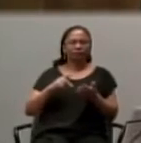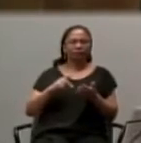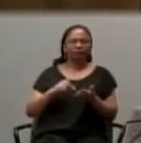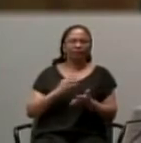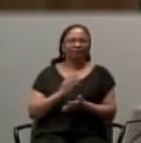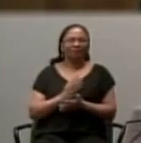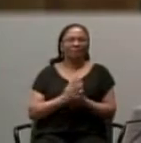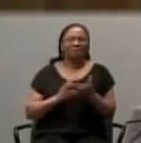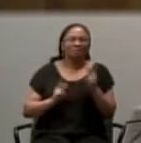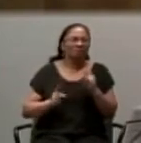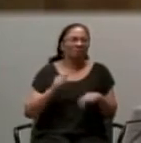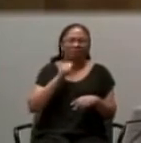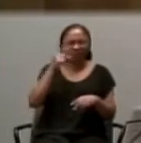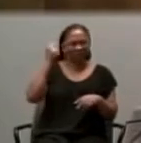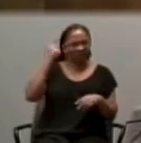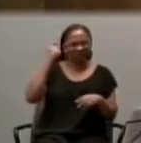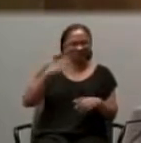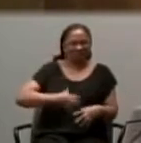people, thank God.